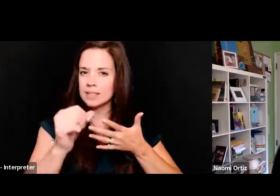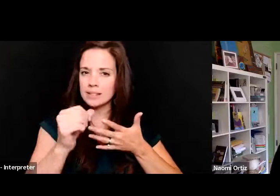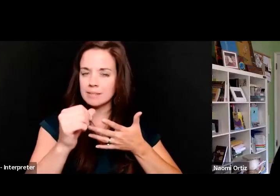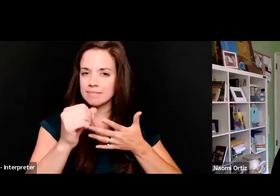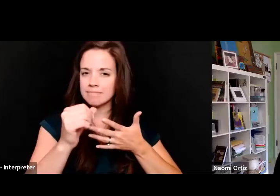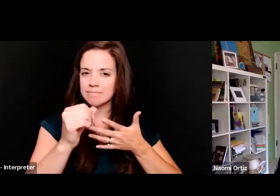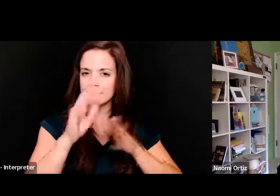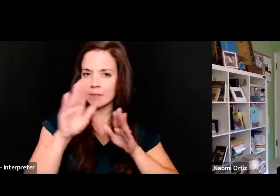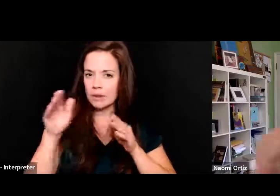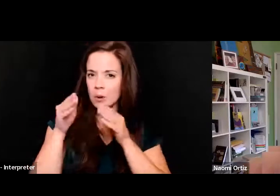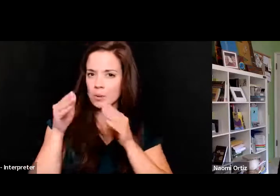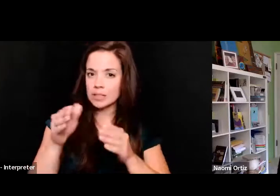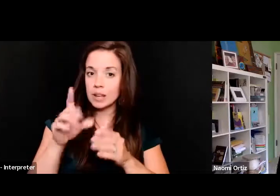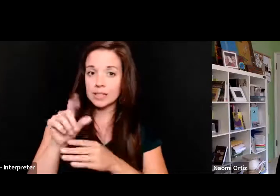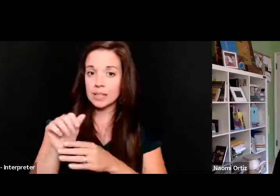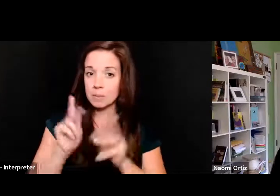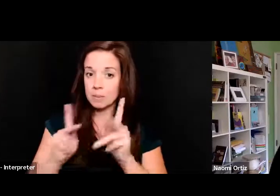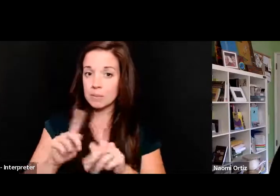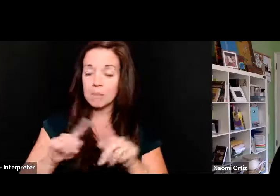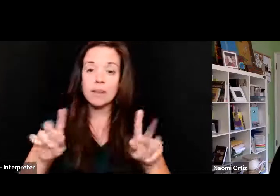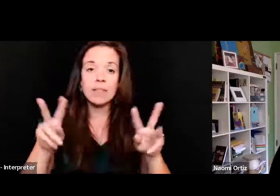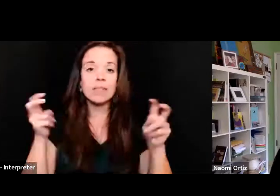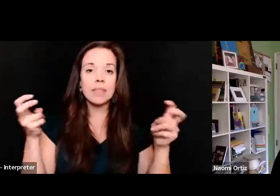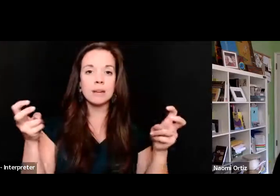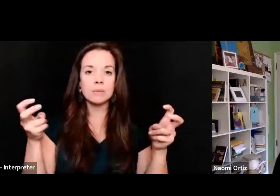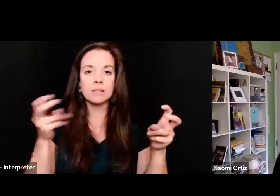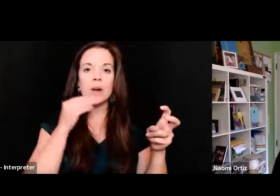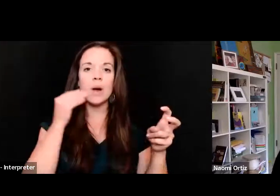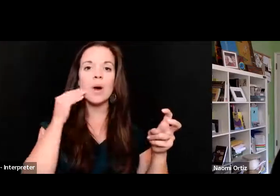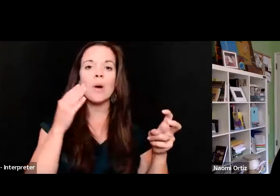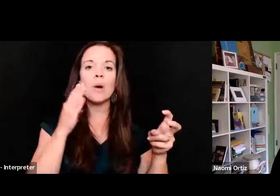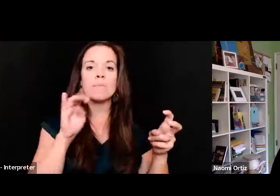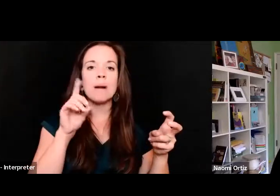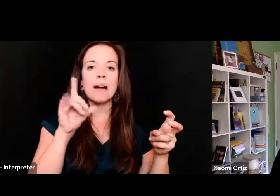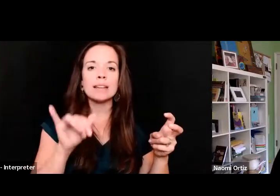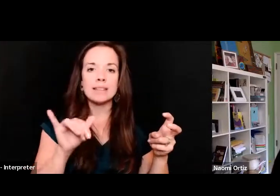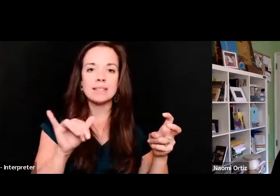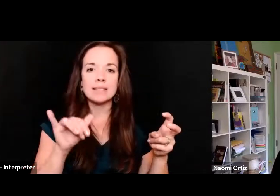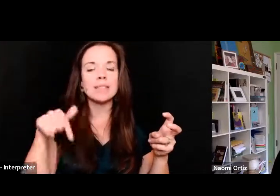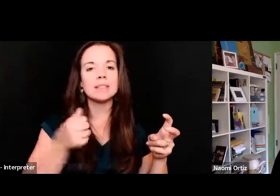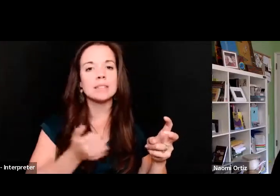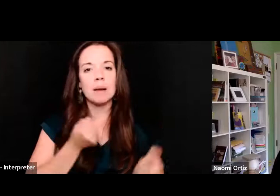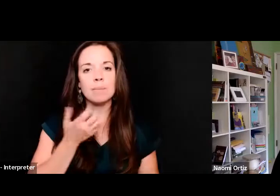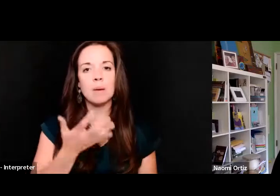disabled folks but the theme of the show was homebody. So this is my poem.